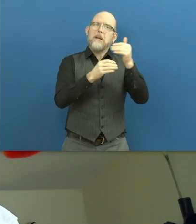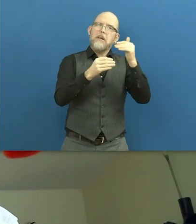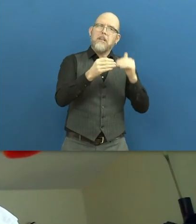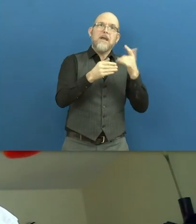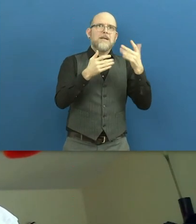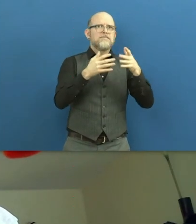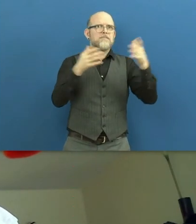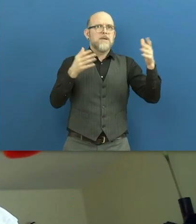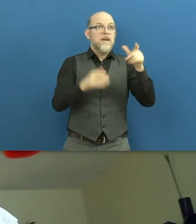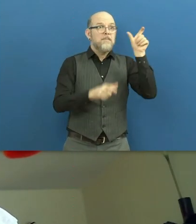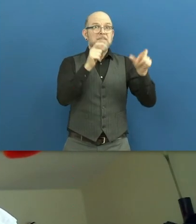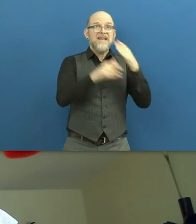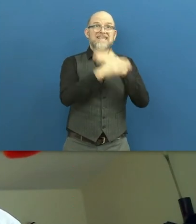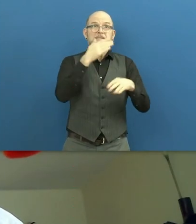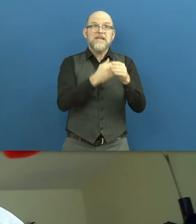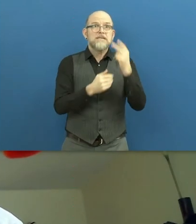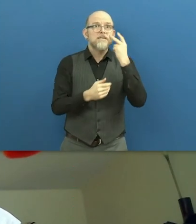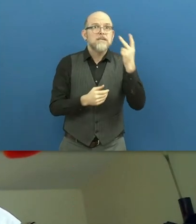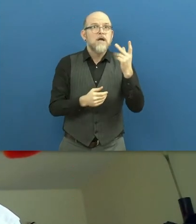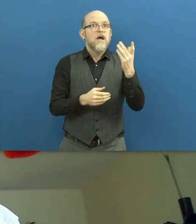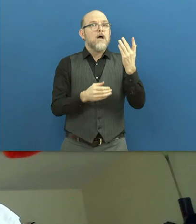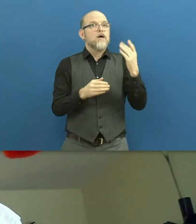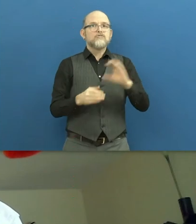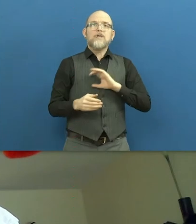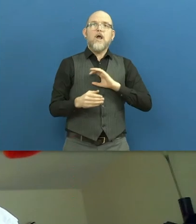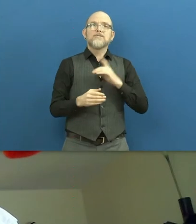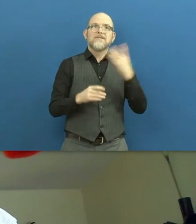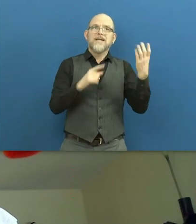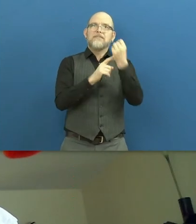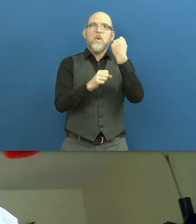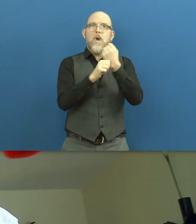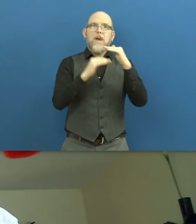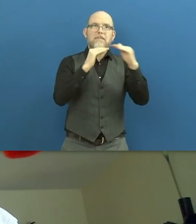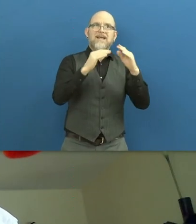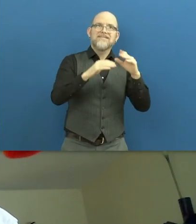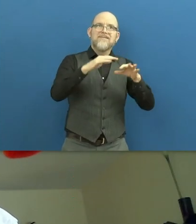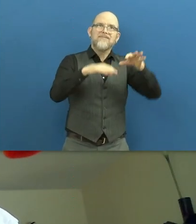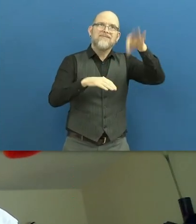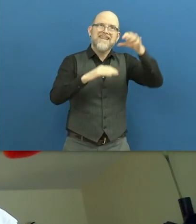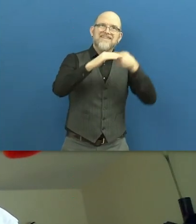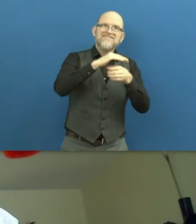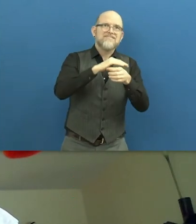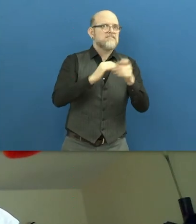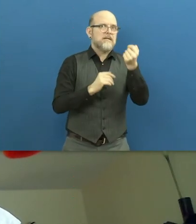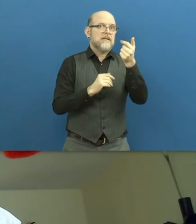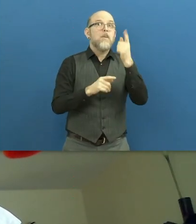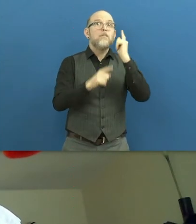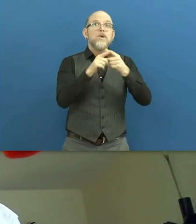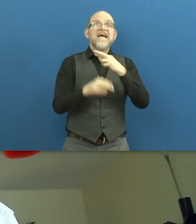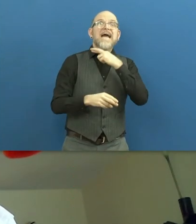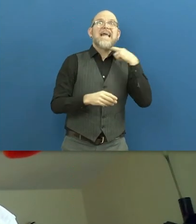People with disabilities already were less likely to be employed now. They are also at a greater risk of losing their jobs.